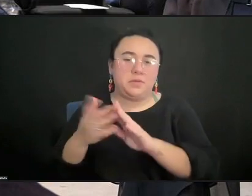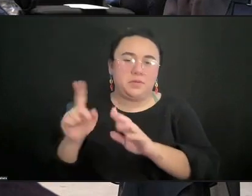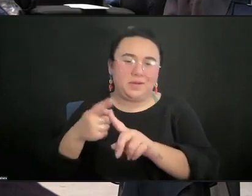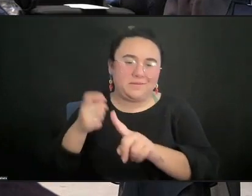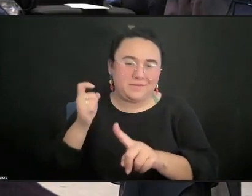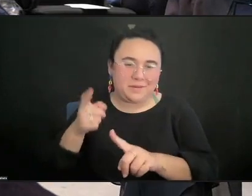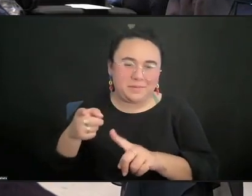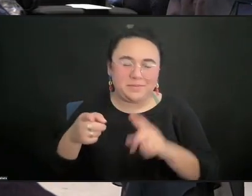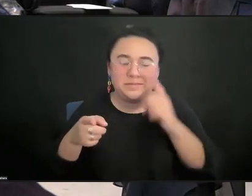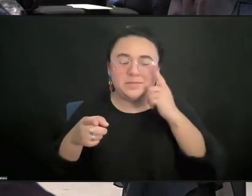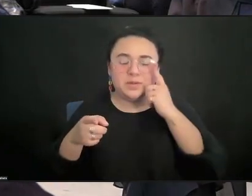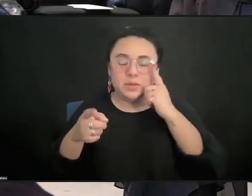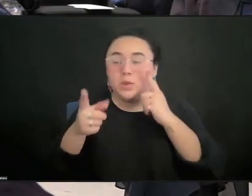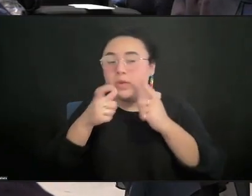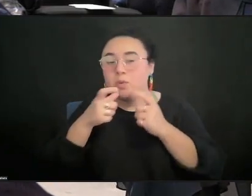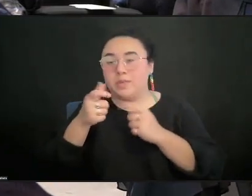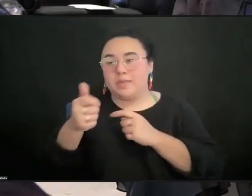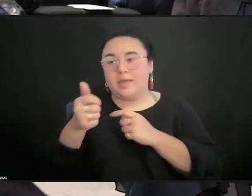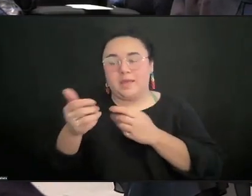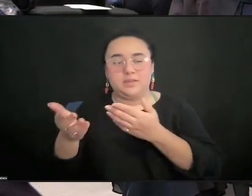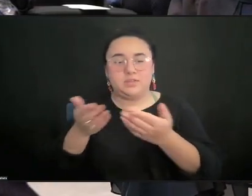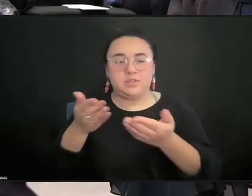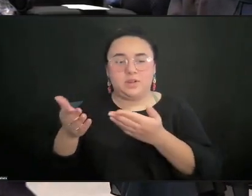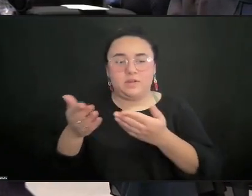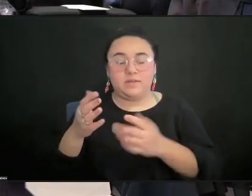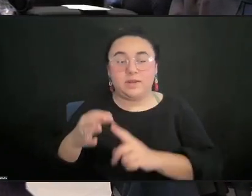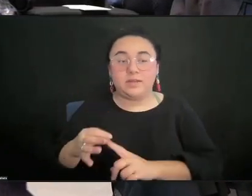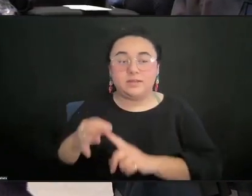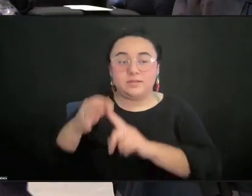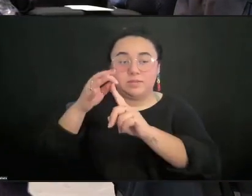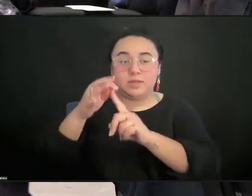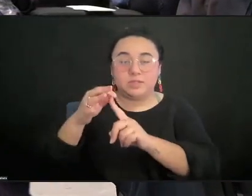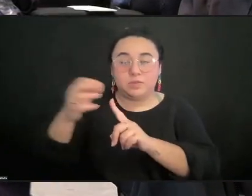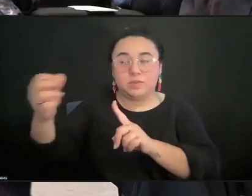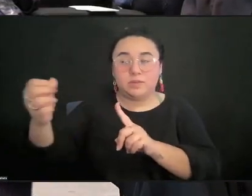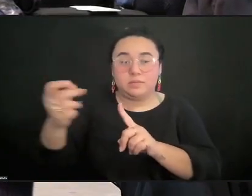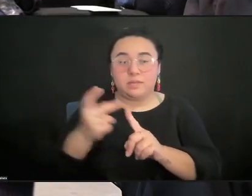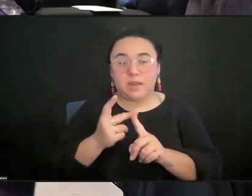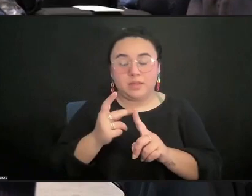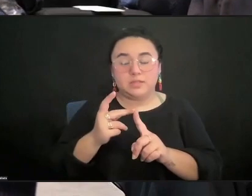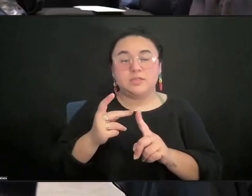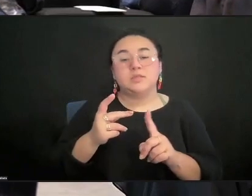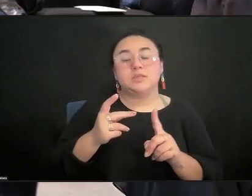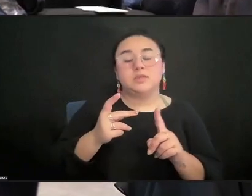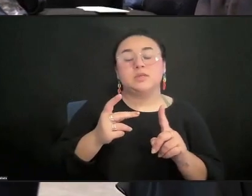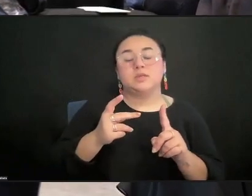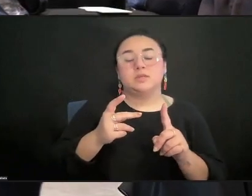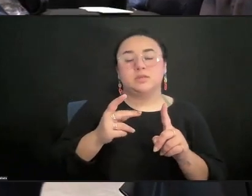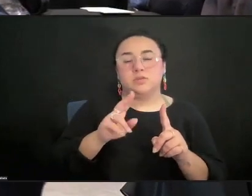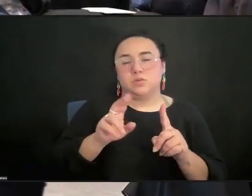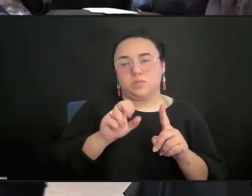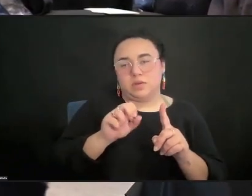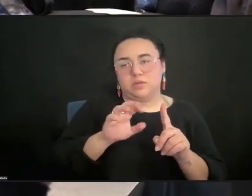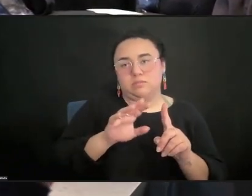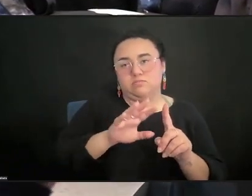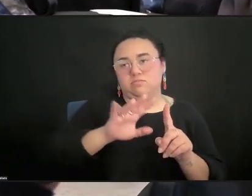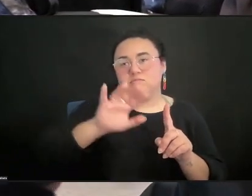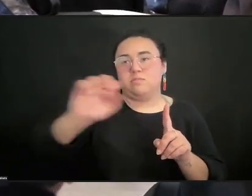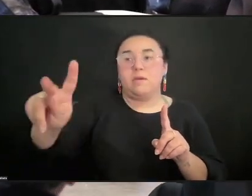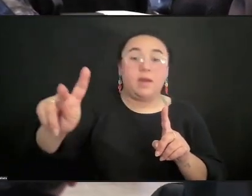who they are serving. And especially when they return to their native land and what that kind of sustainable